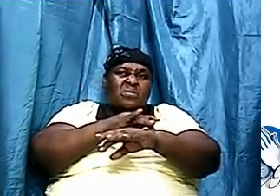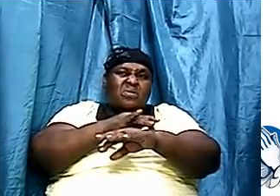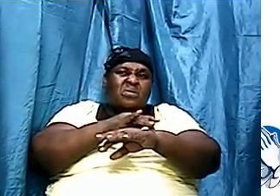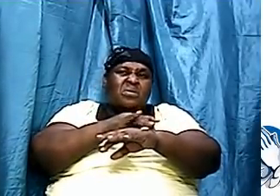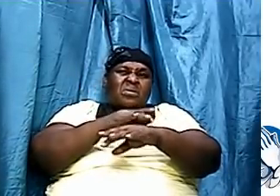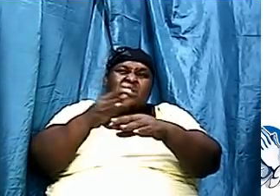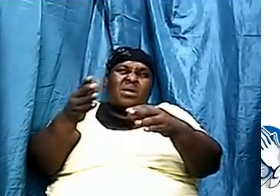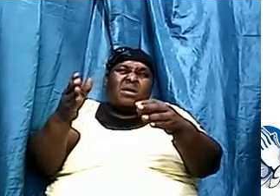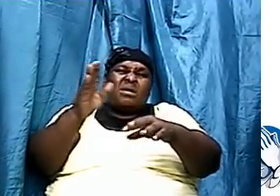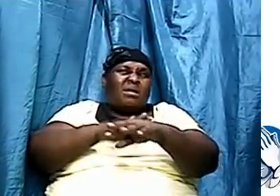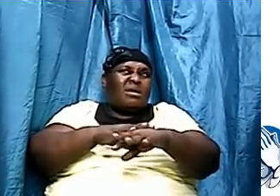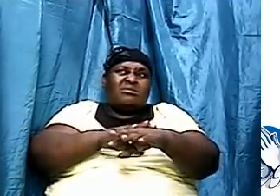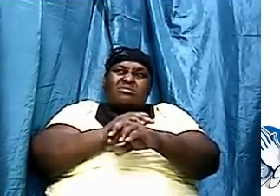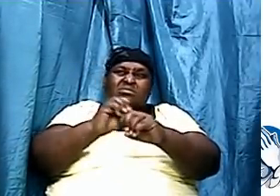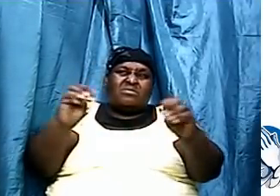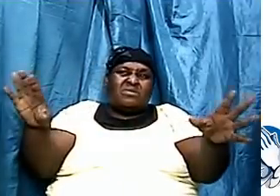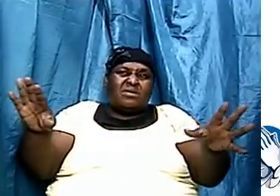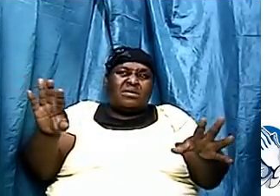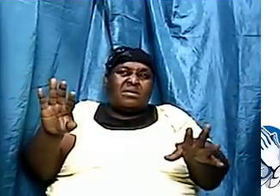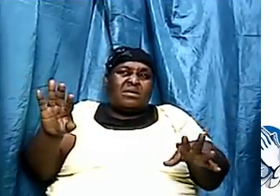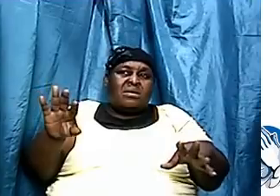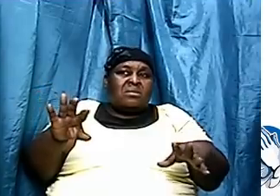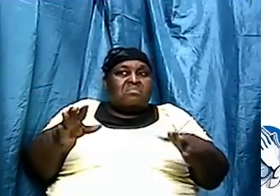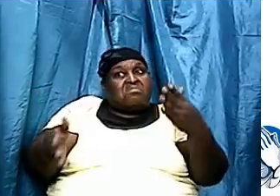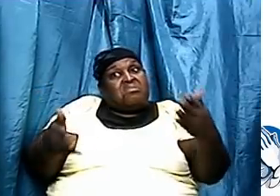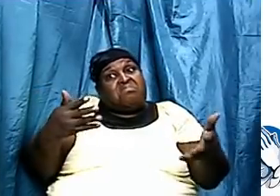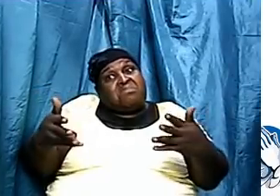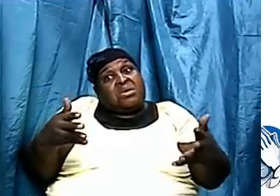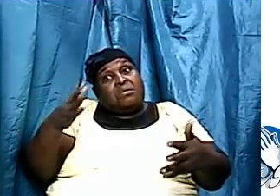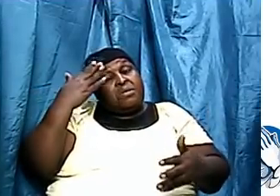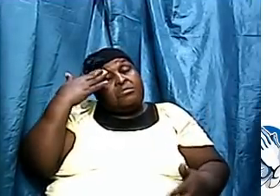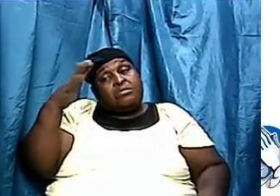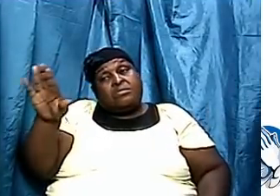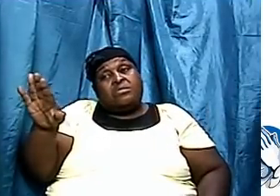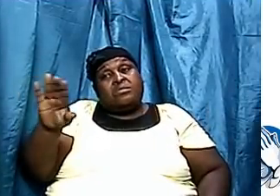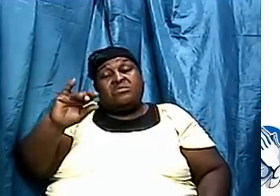And I give the answer he probably didn't know, just like Isaiah.